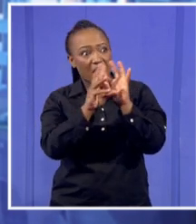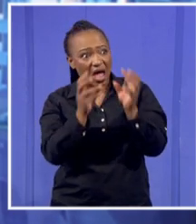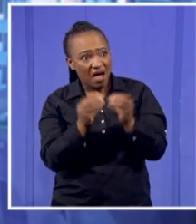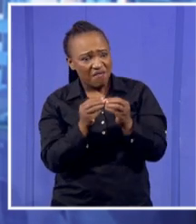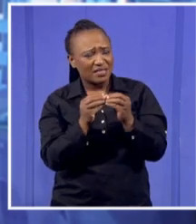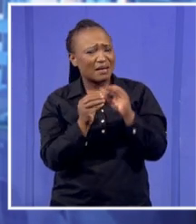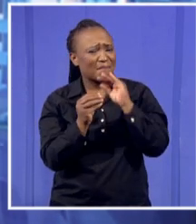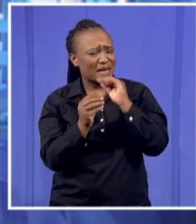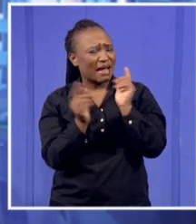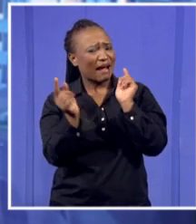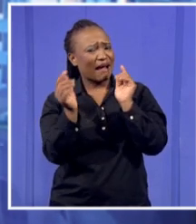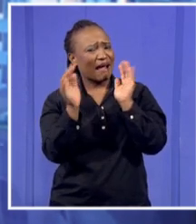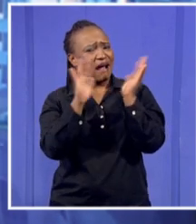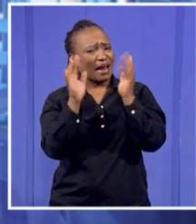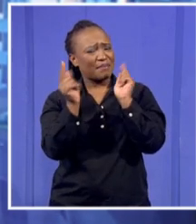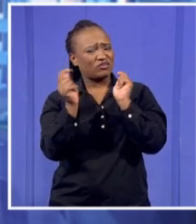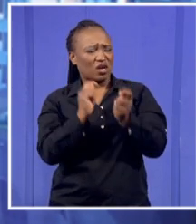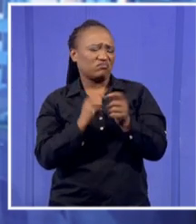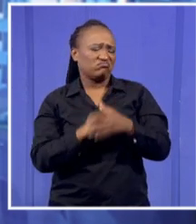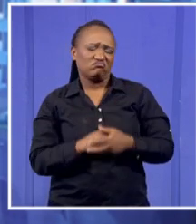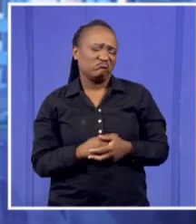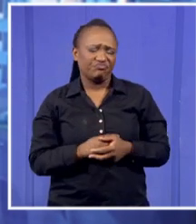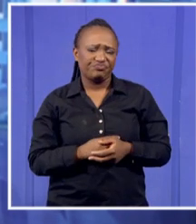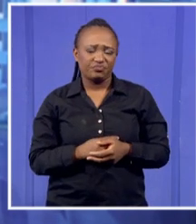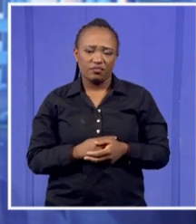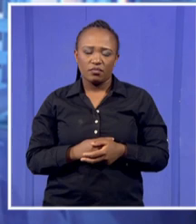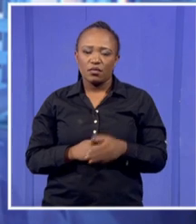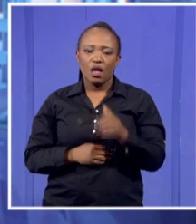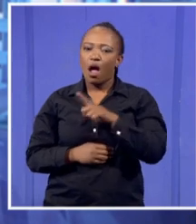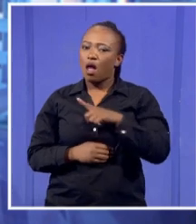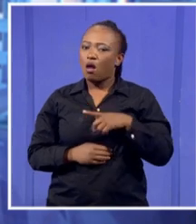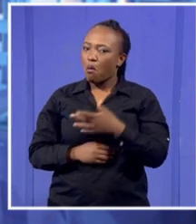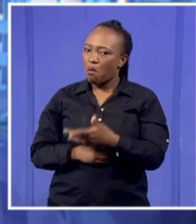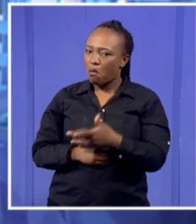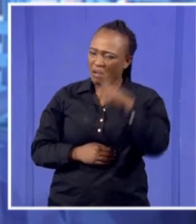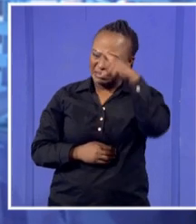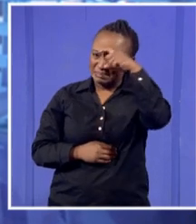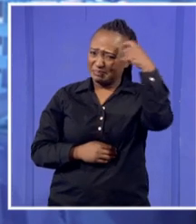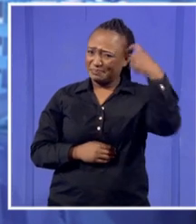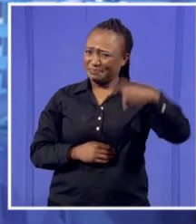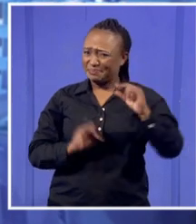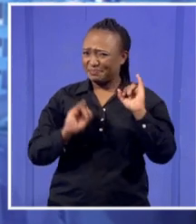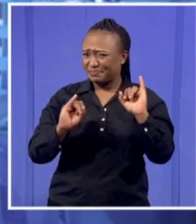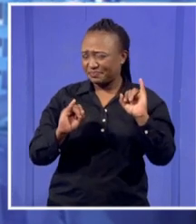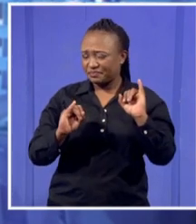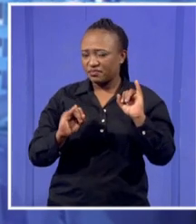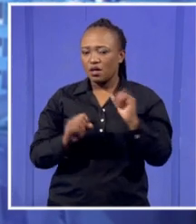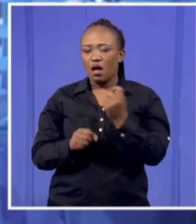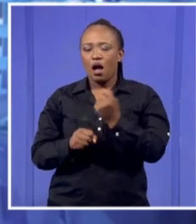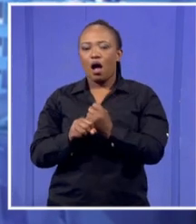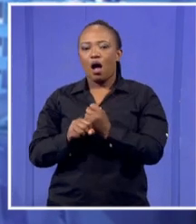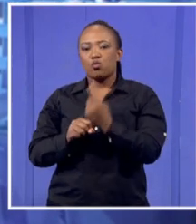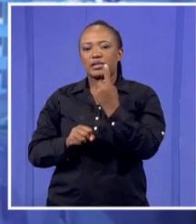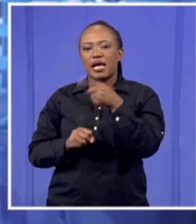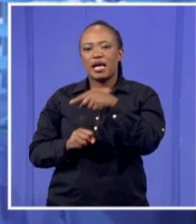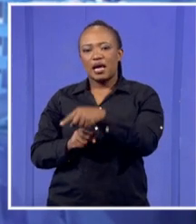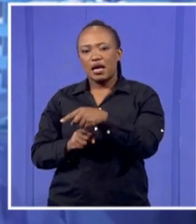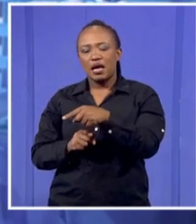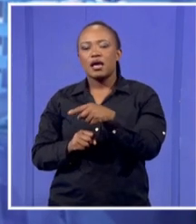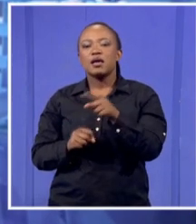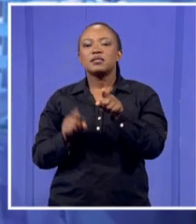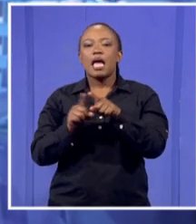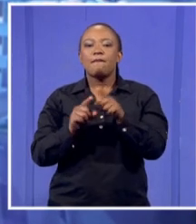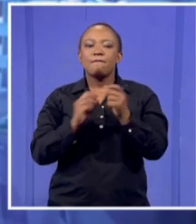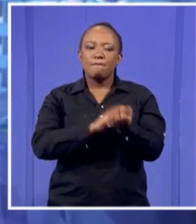cause of climate change. Yeah. Okay. How long are we in this position? So for us, over Gauteng, for the western parts of